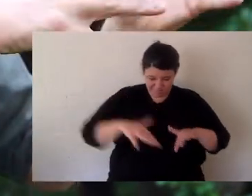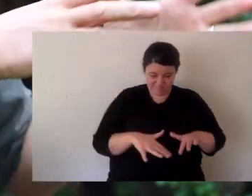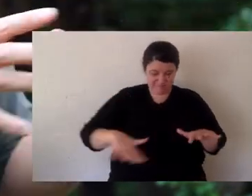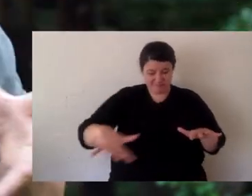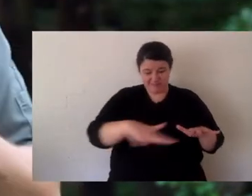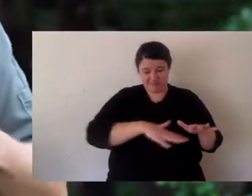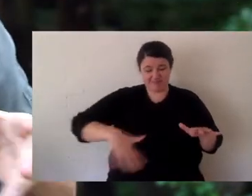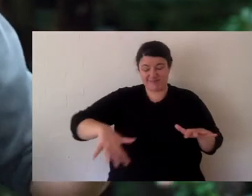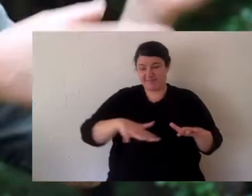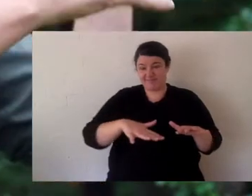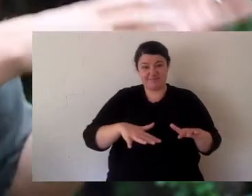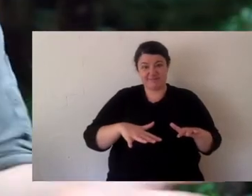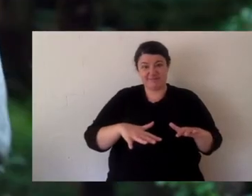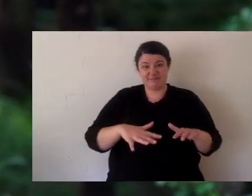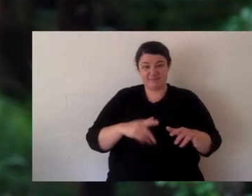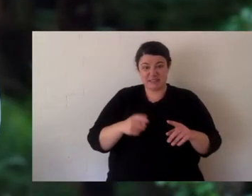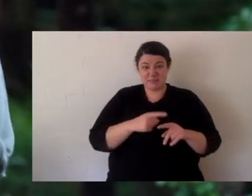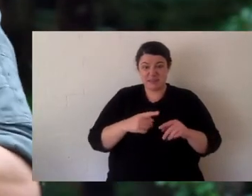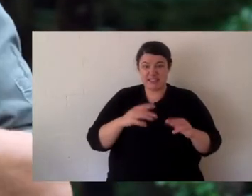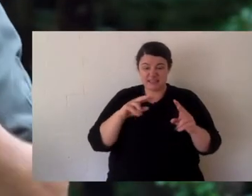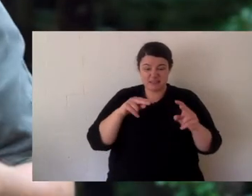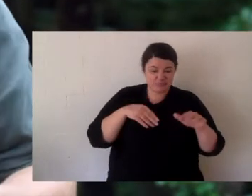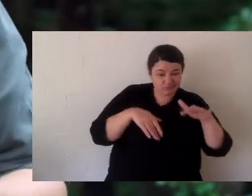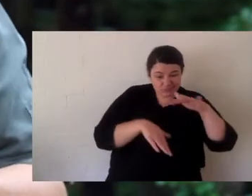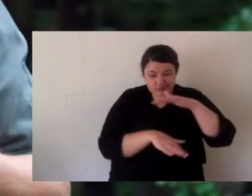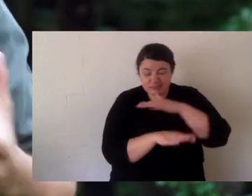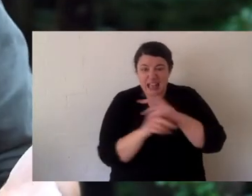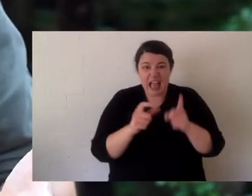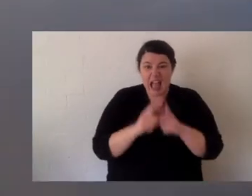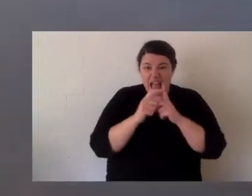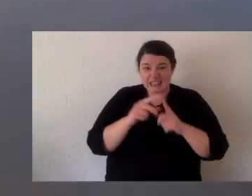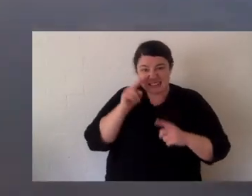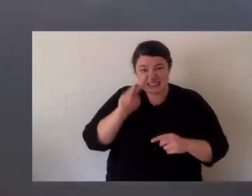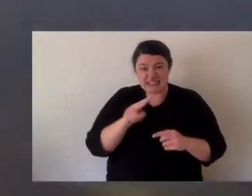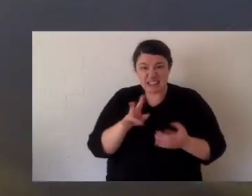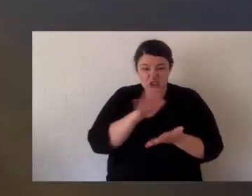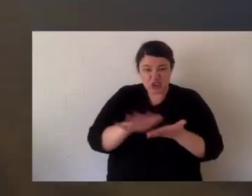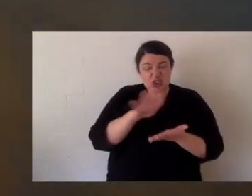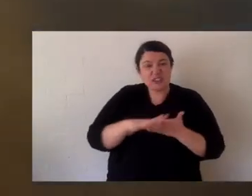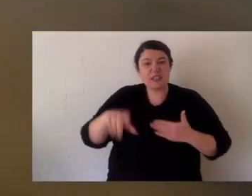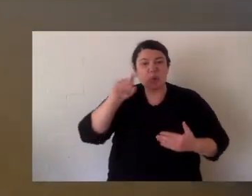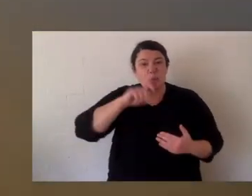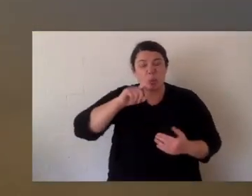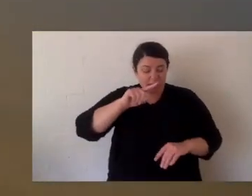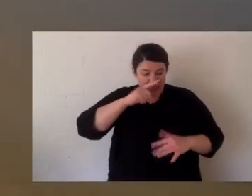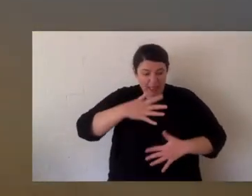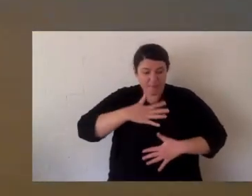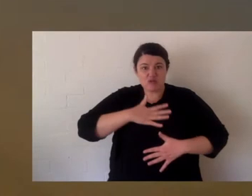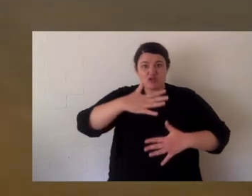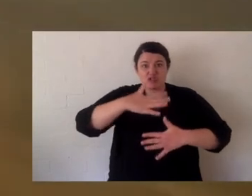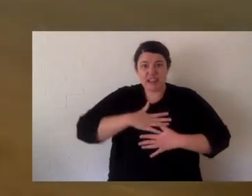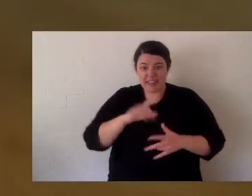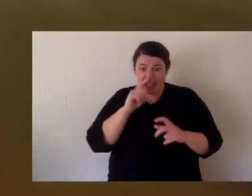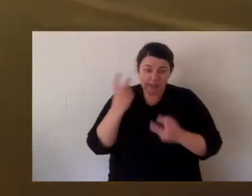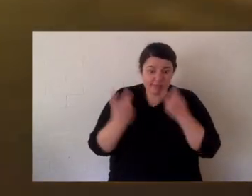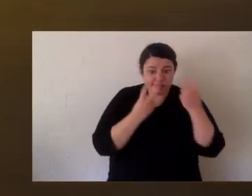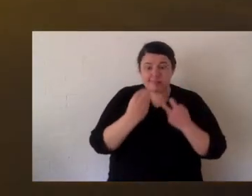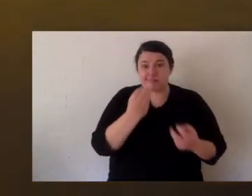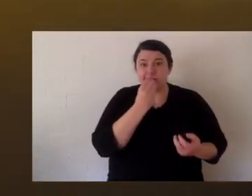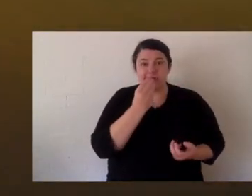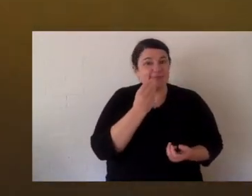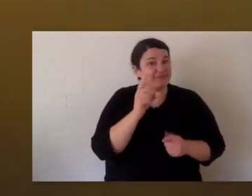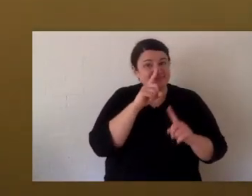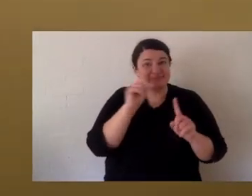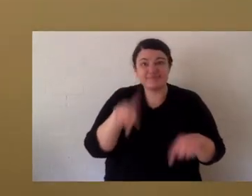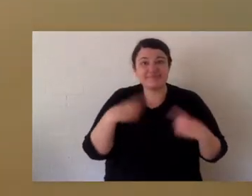it runs off a paddock and all the dirt comes with it and that dirt is called silt. And that silt clogs up the waterways. The turtles